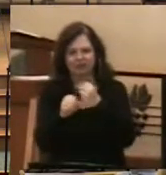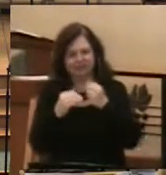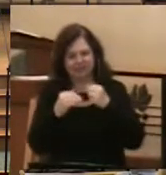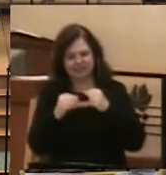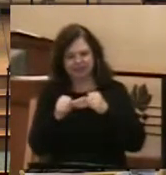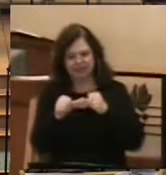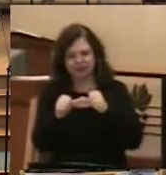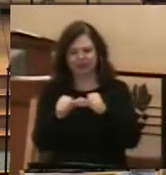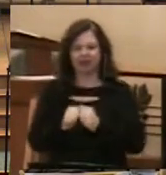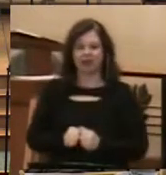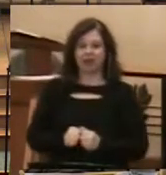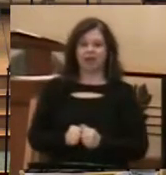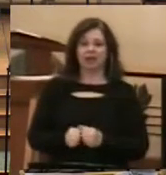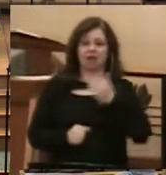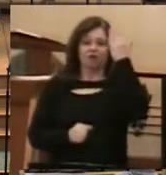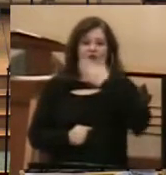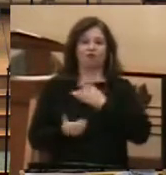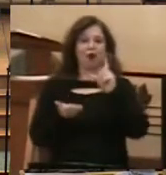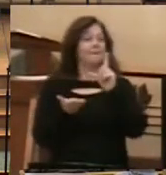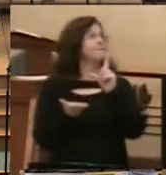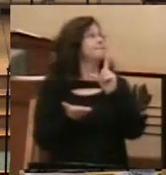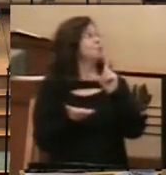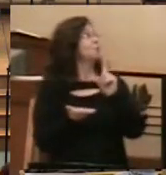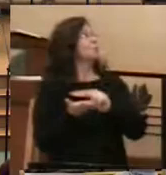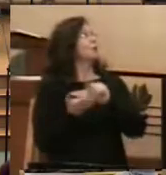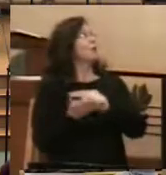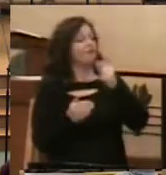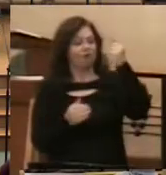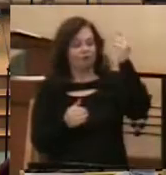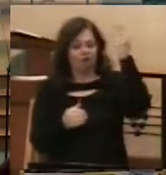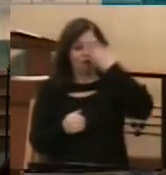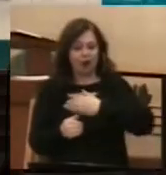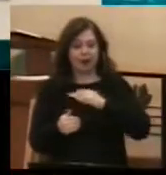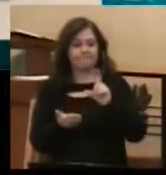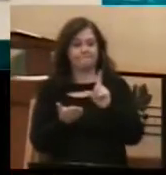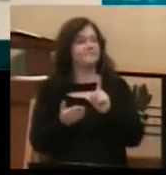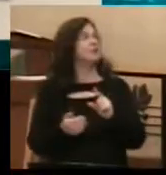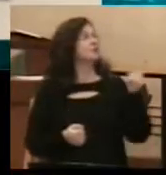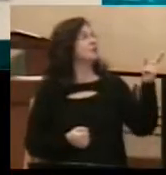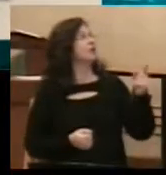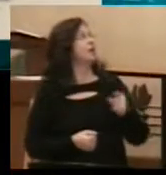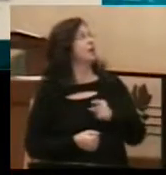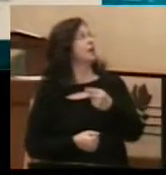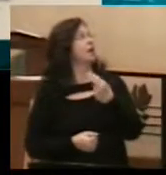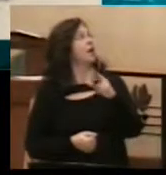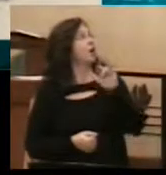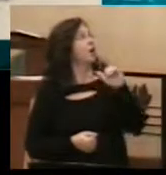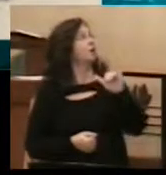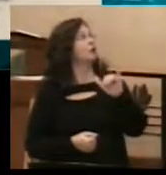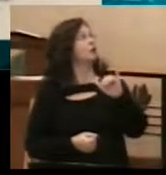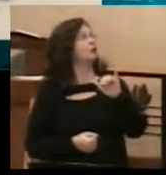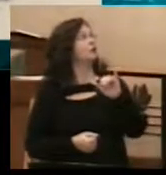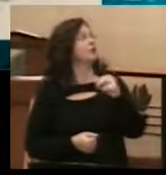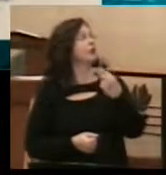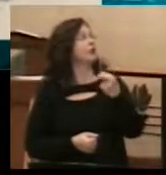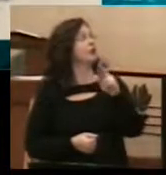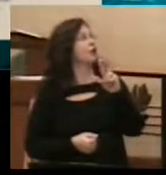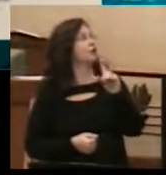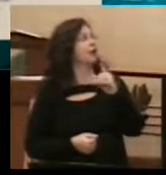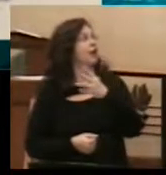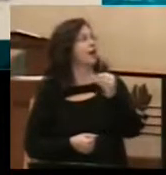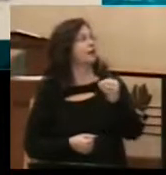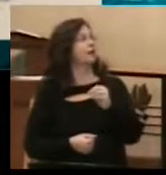-page news, and it goes like this. Harold Rice and his brother-in-law, Dick